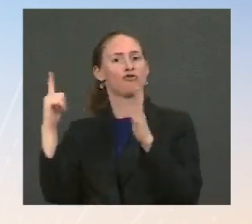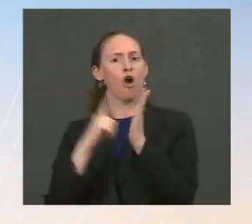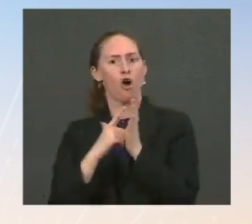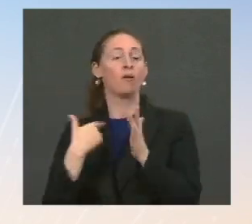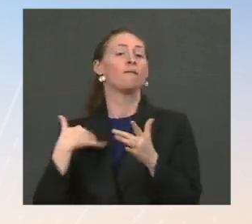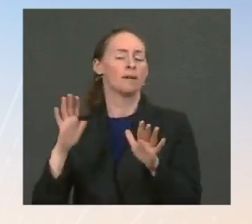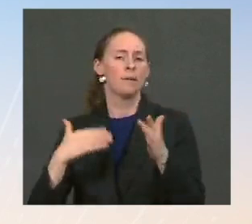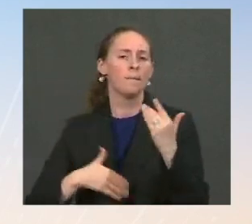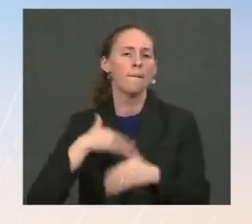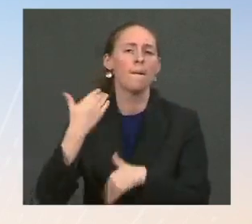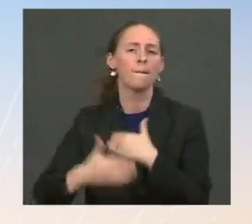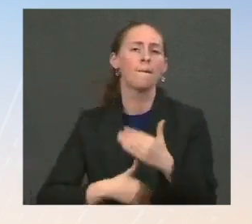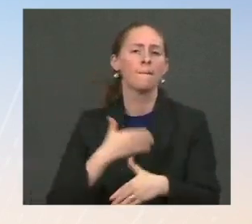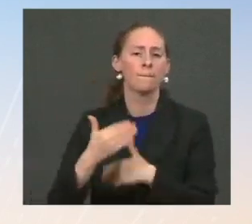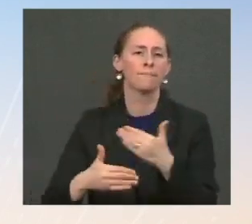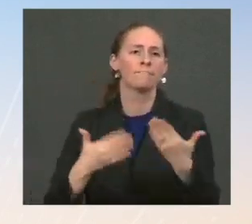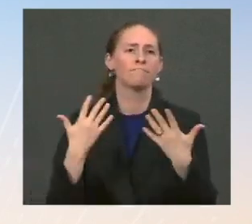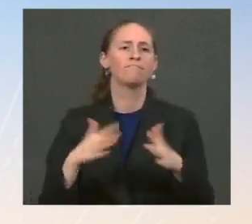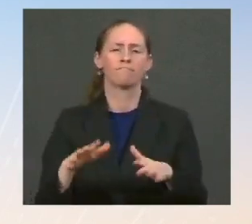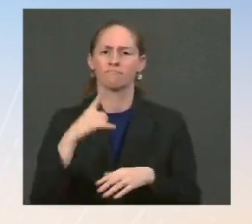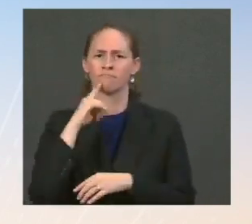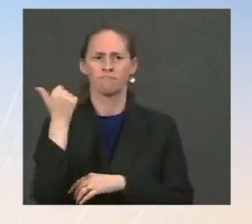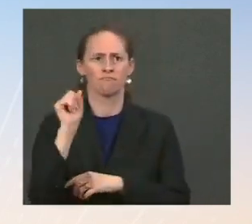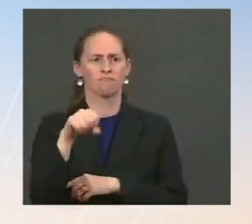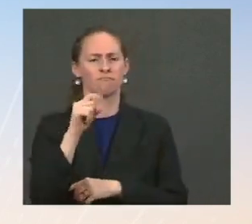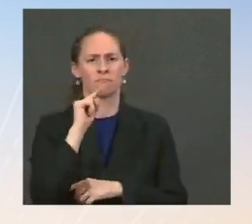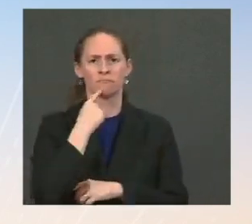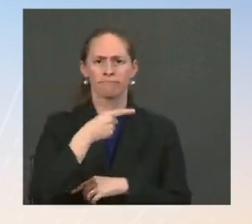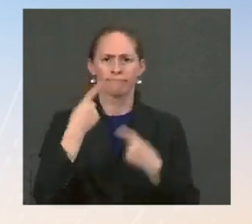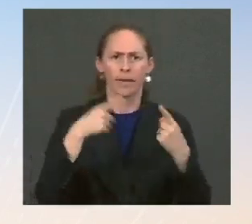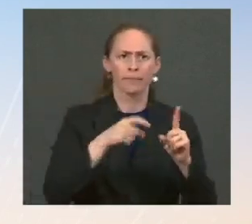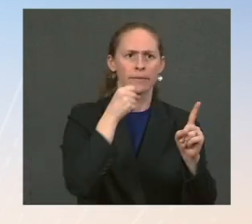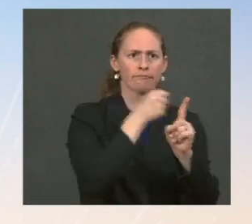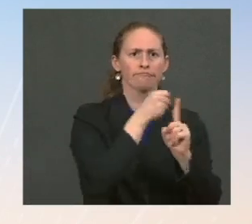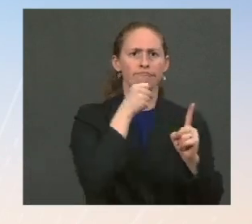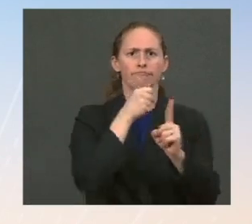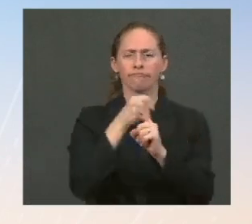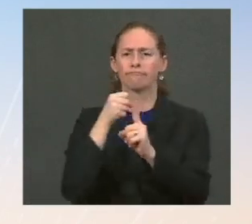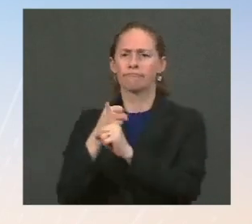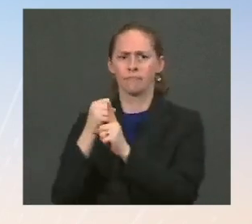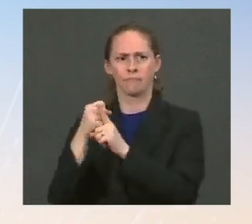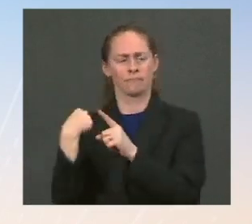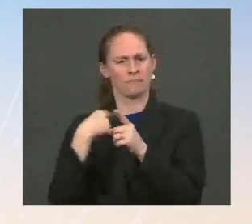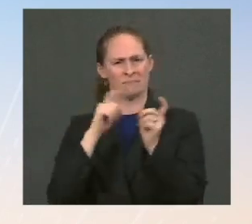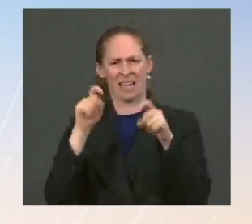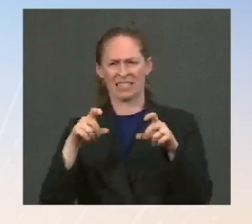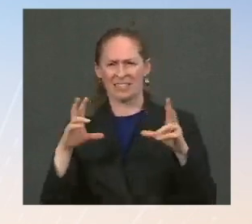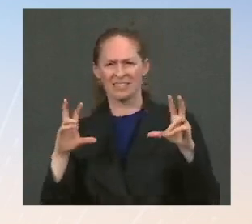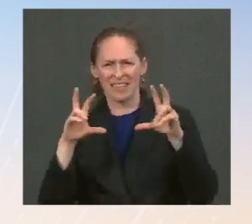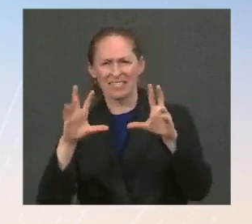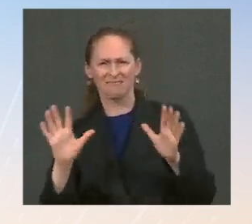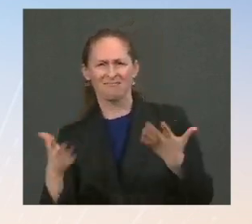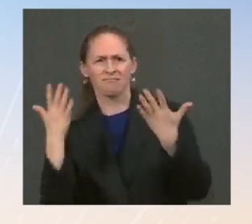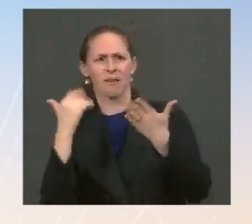president has acknowledged this is a problem. We're using every resource in the government to address it, and I think that really speaks to the president's commitment. Go ahead. Thank you. Thank you.